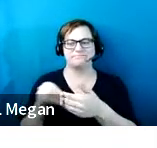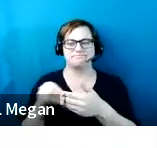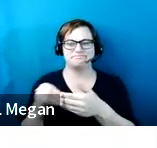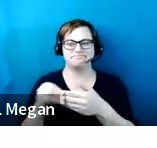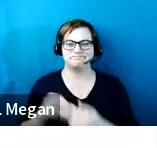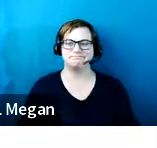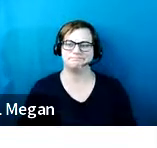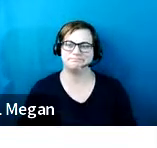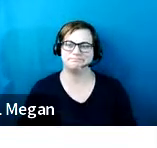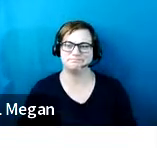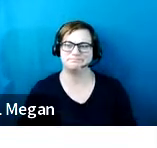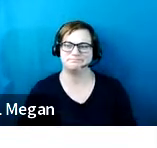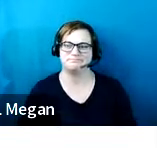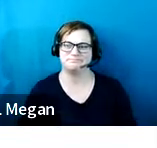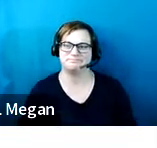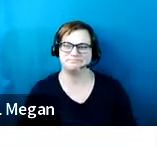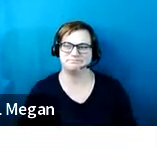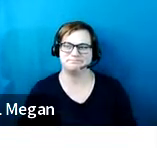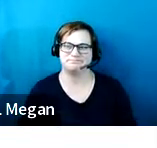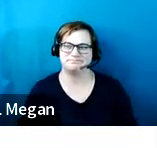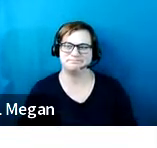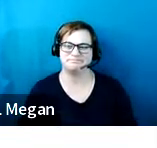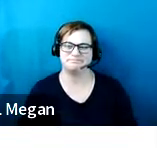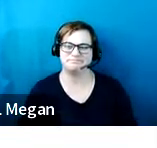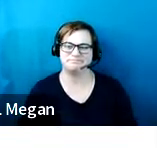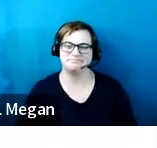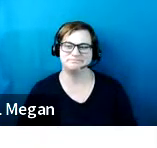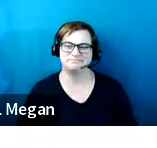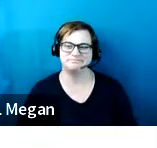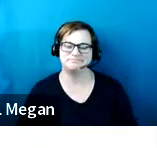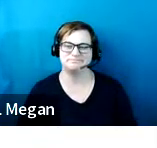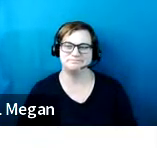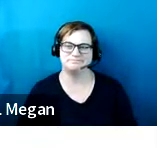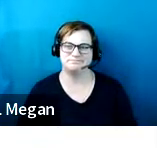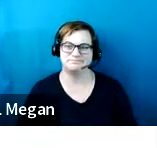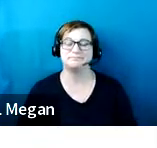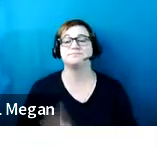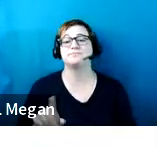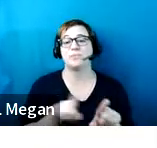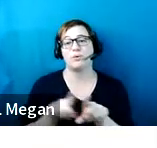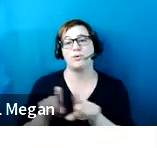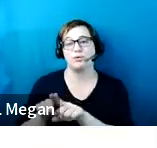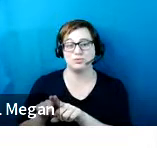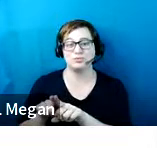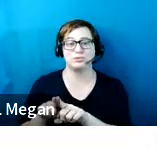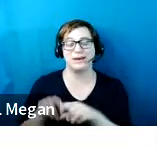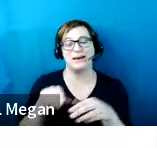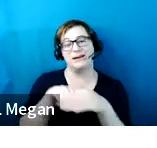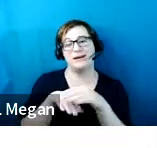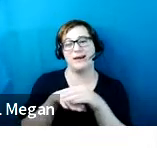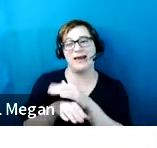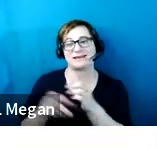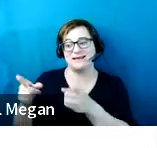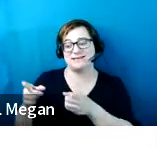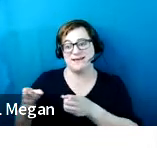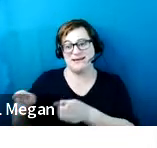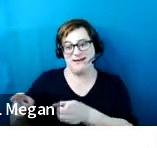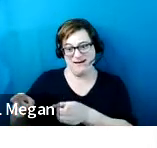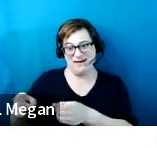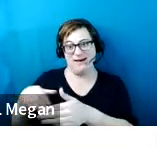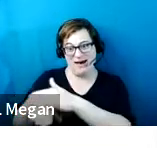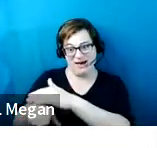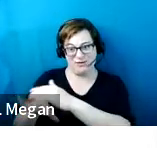within the space itself. Additionally, an access aisle is incredibly helpful.